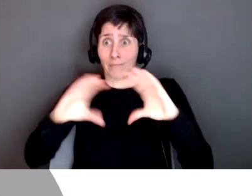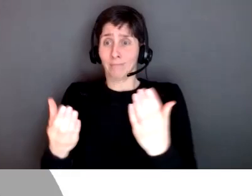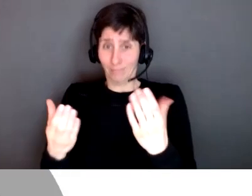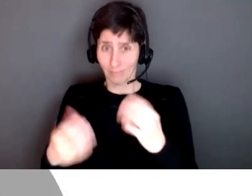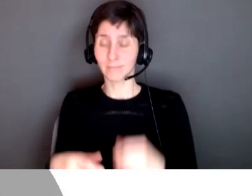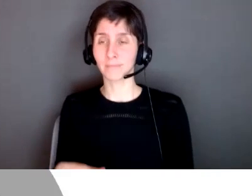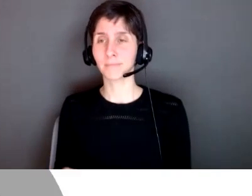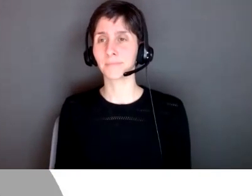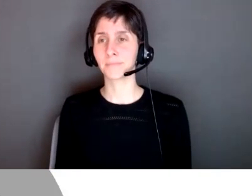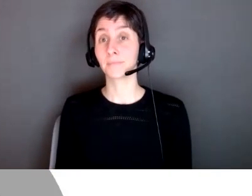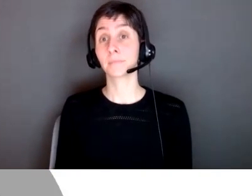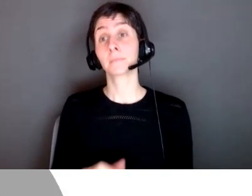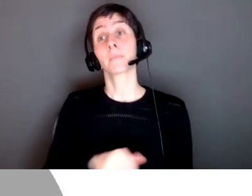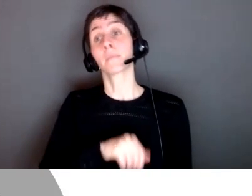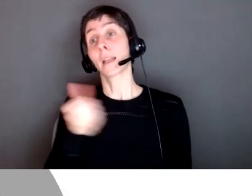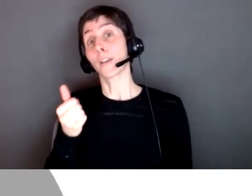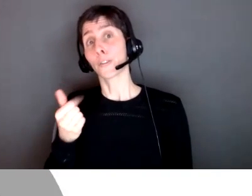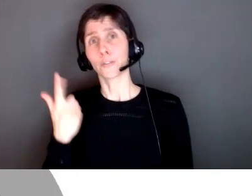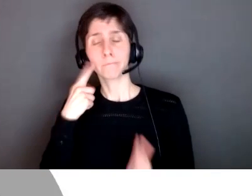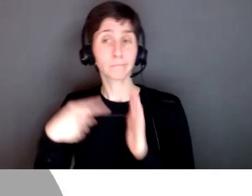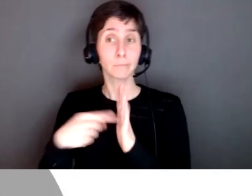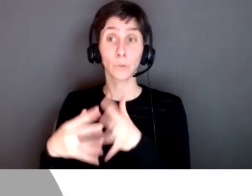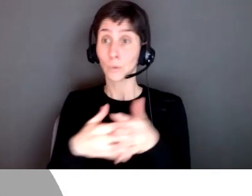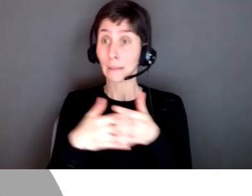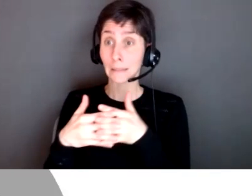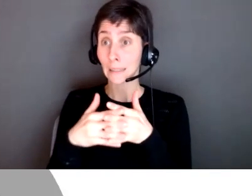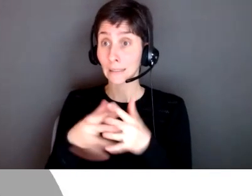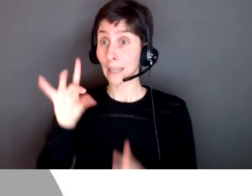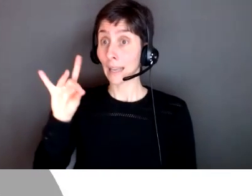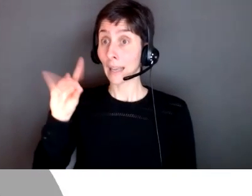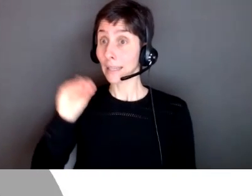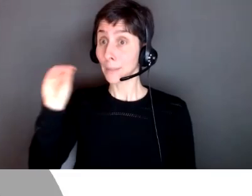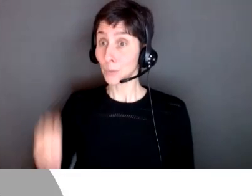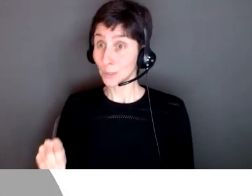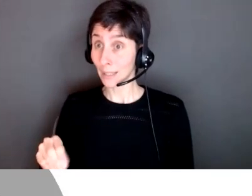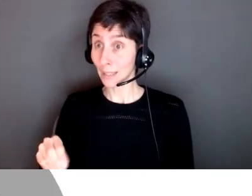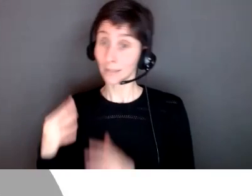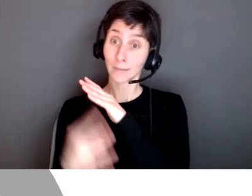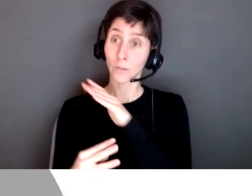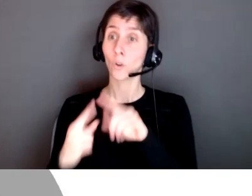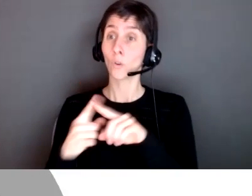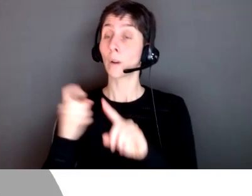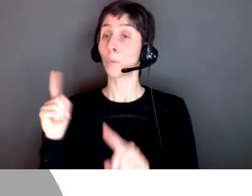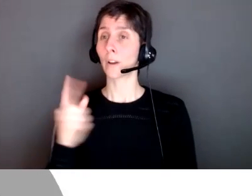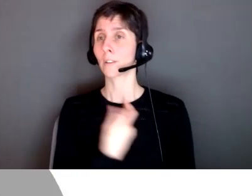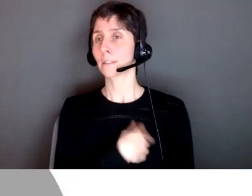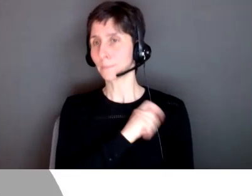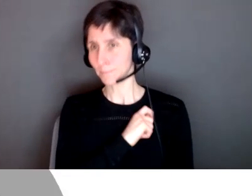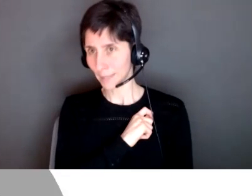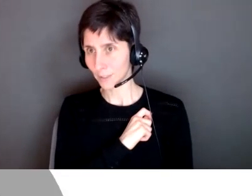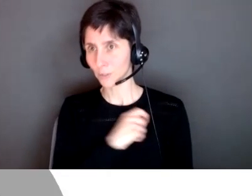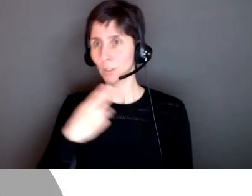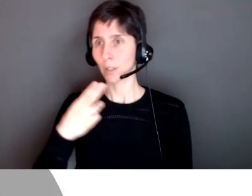countries for example in the united states 80 percent of immigrants are from hispan from hispanic um